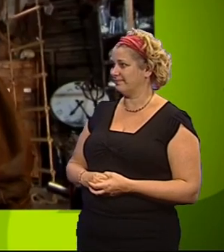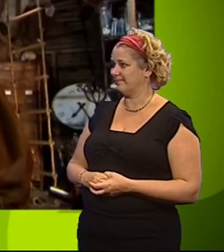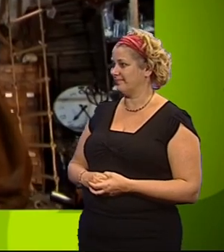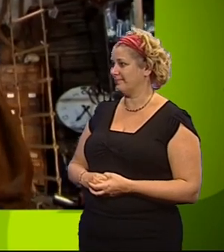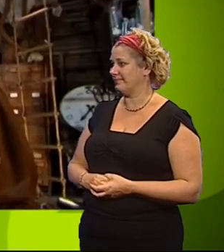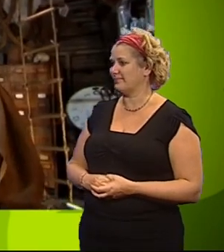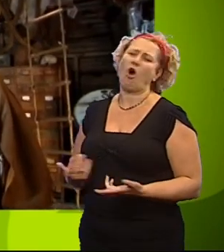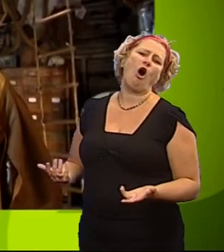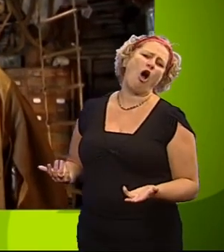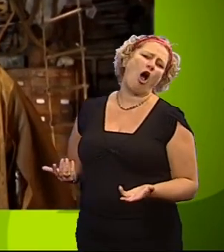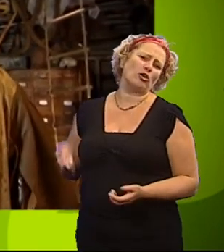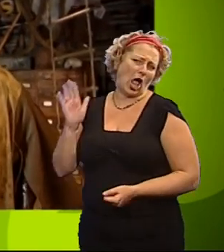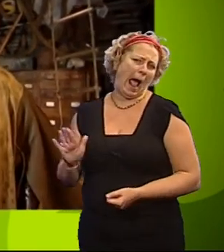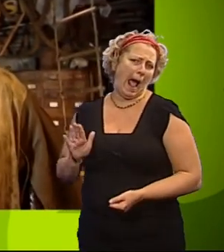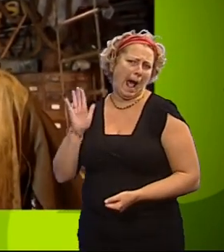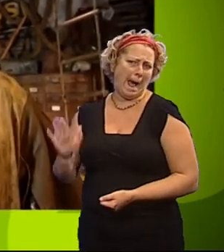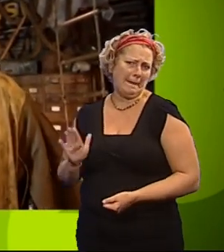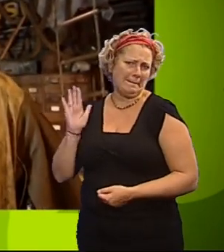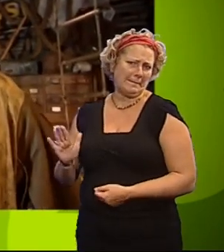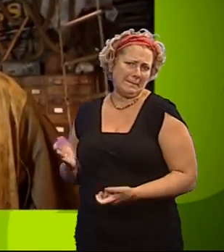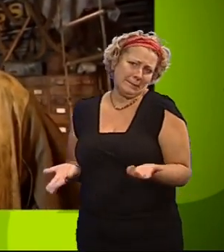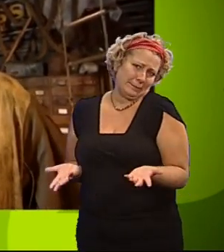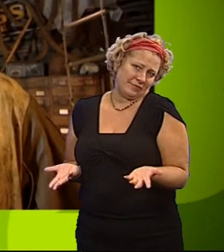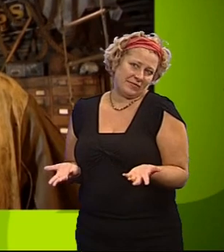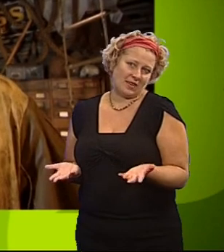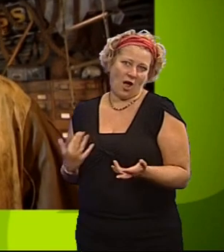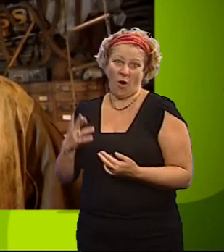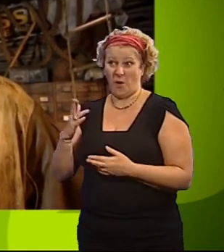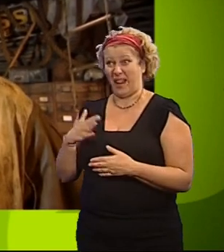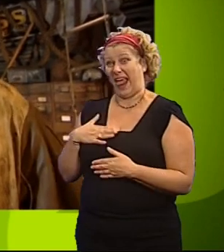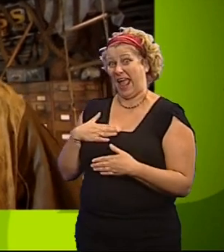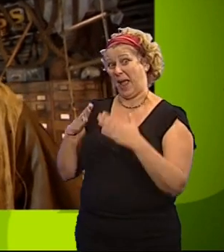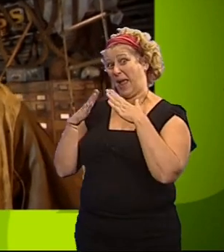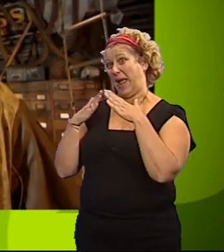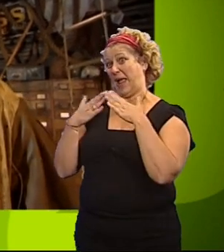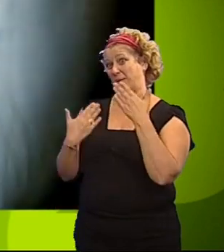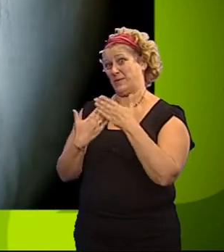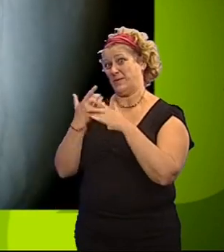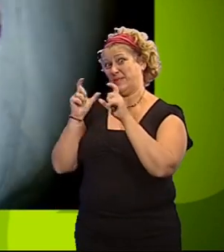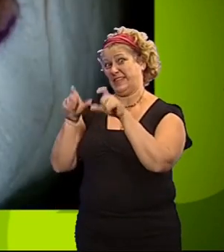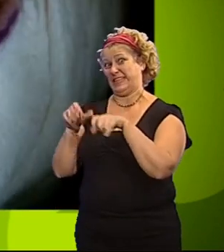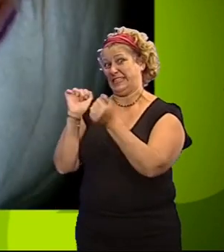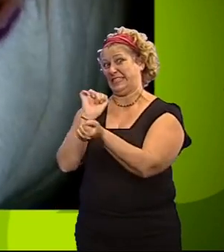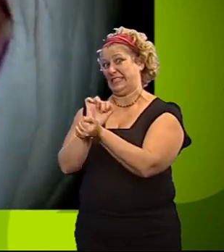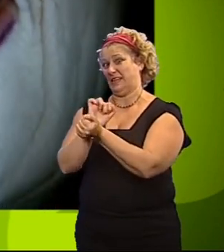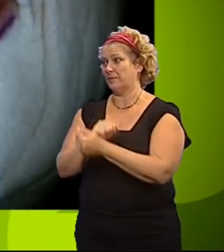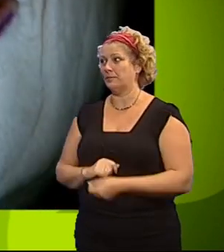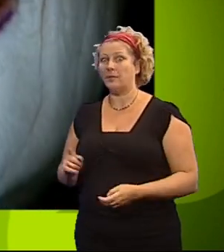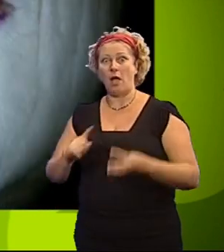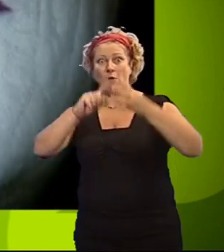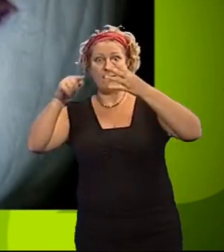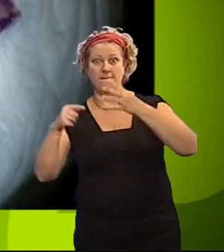Oh, Isabel didn't do too well there, did she? I hope she lacks a new home. Floor four, snake attack.